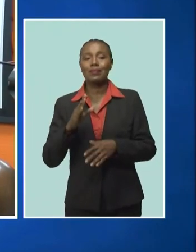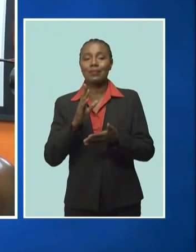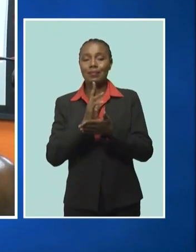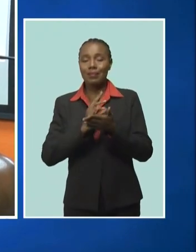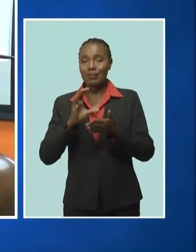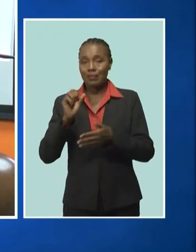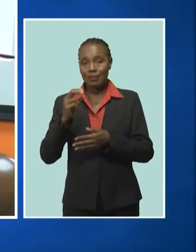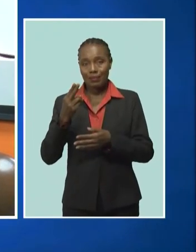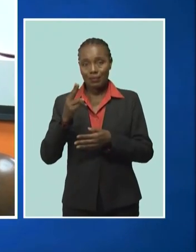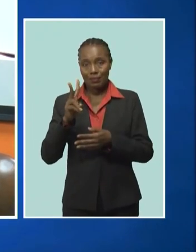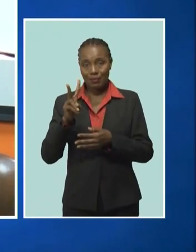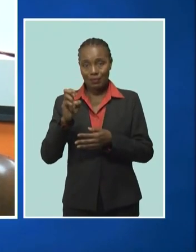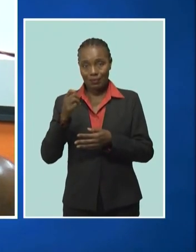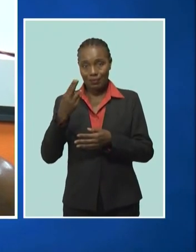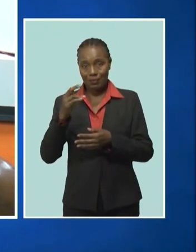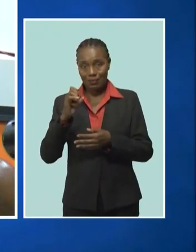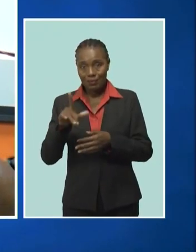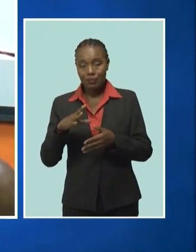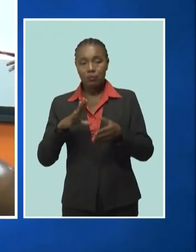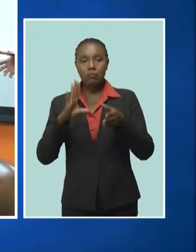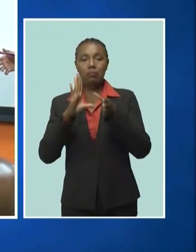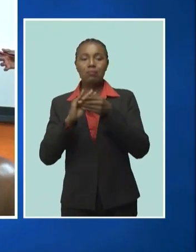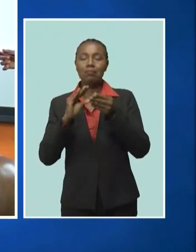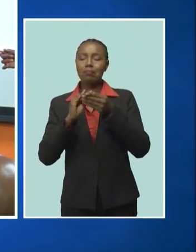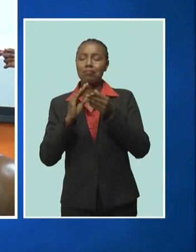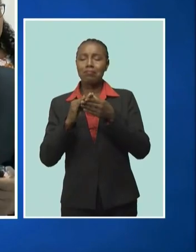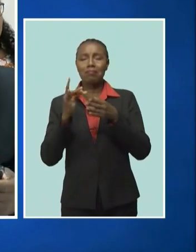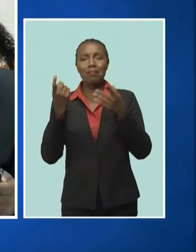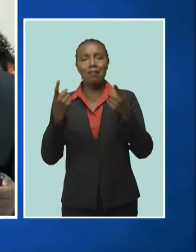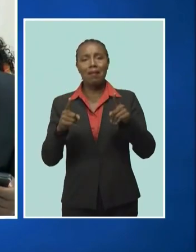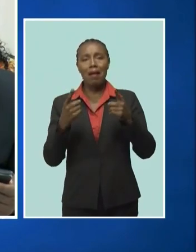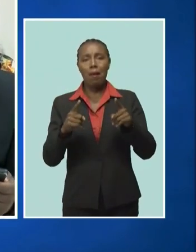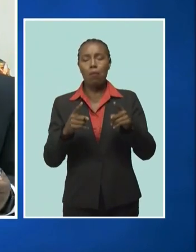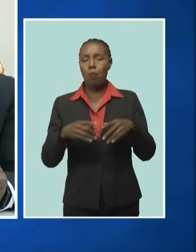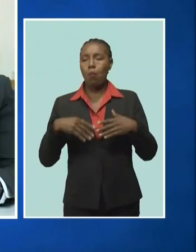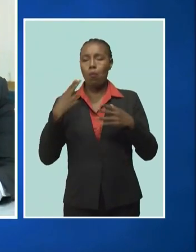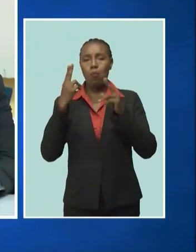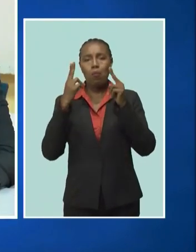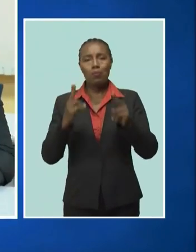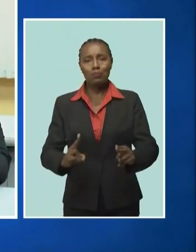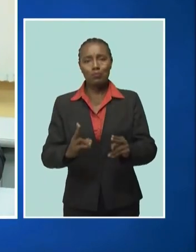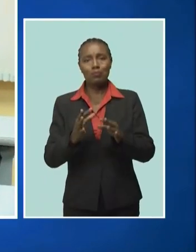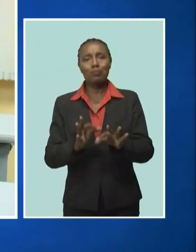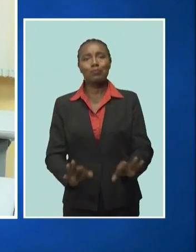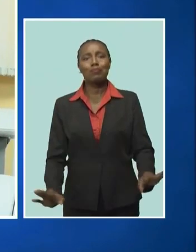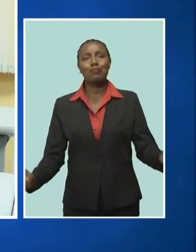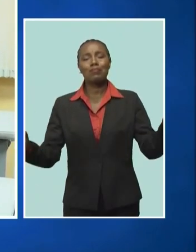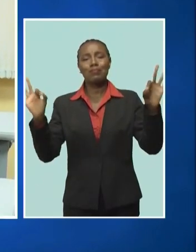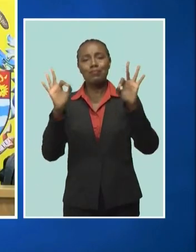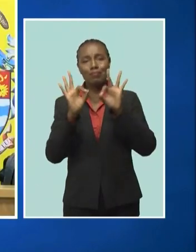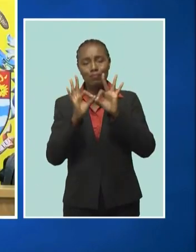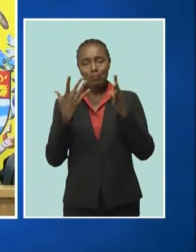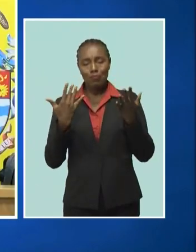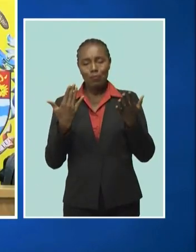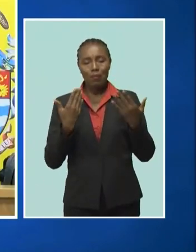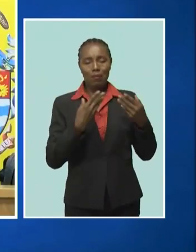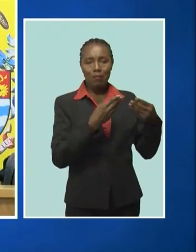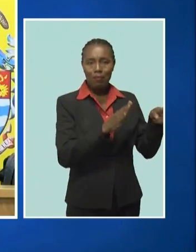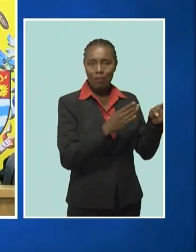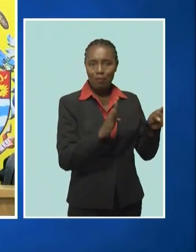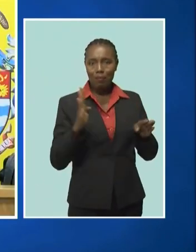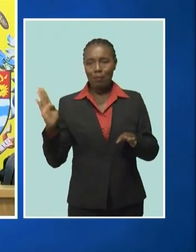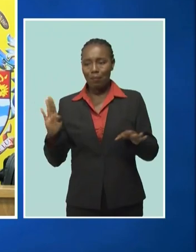momentous occasion given the historic ties that exist between Barbados and Panama We see joint research